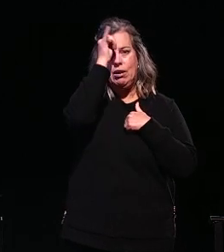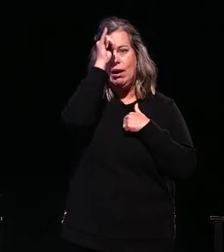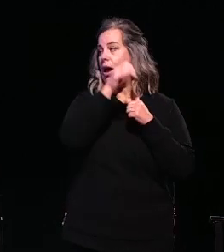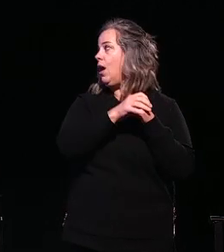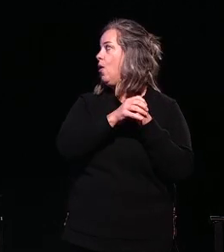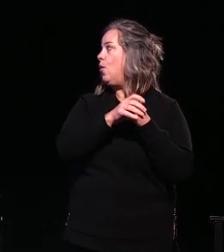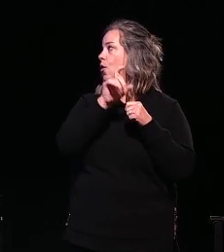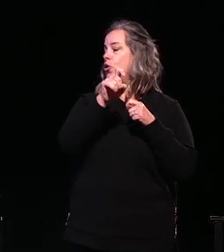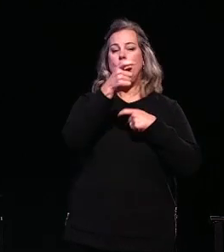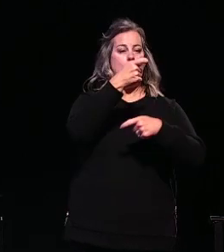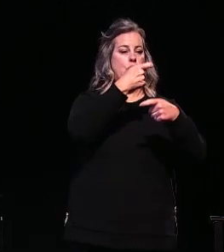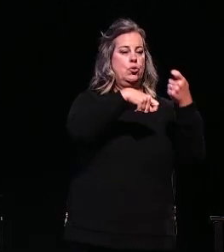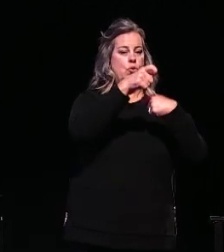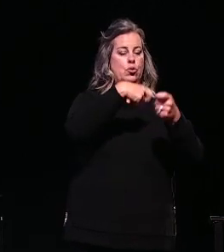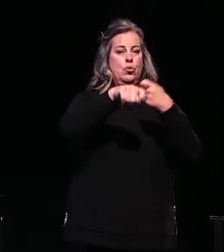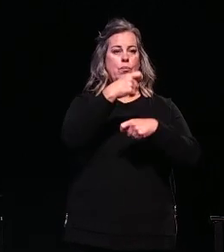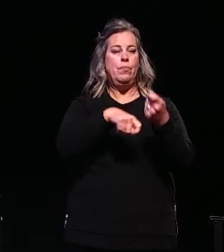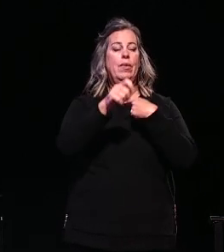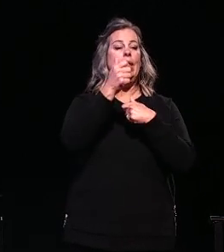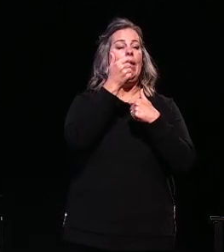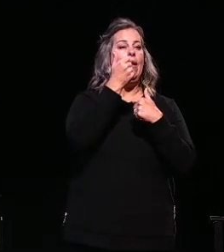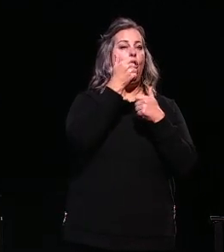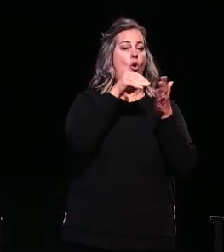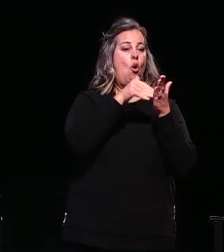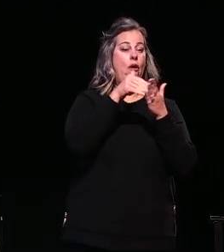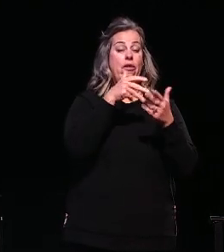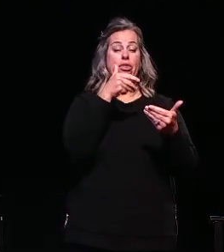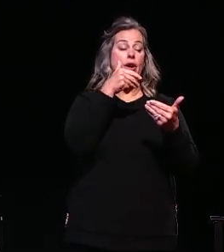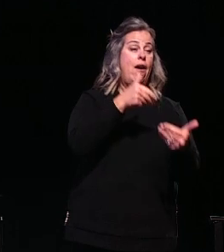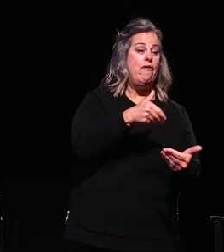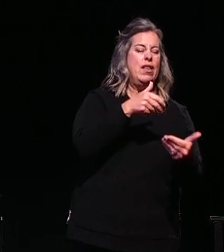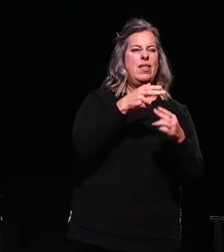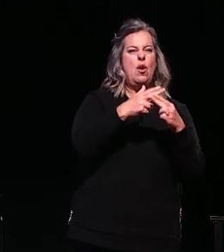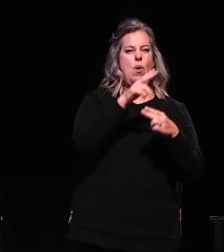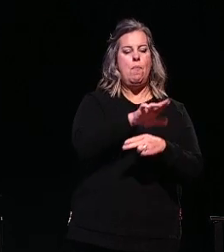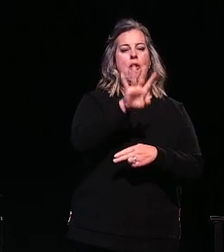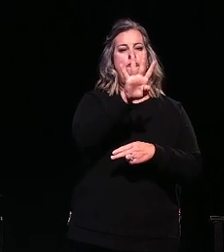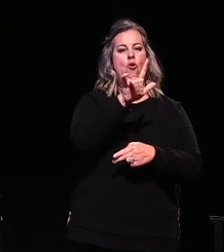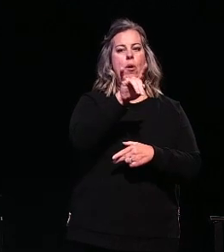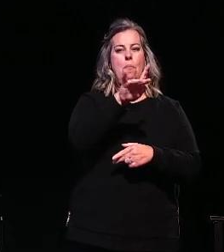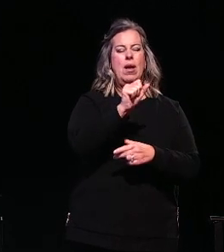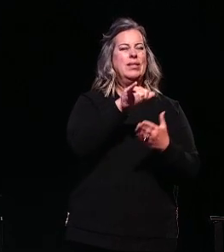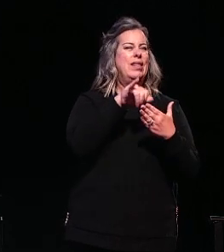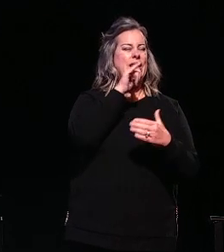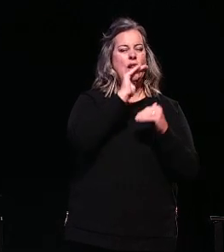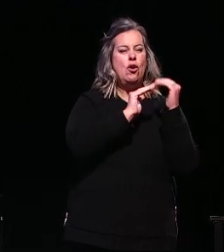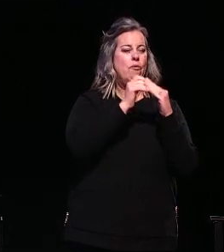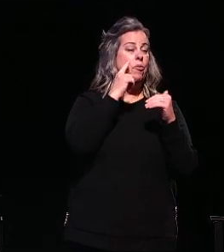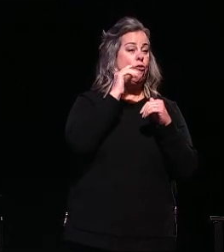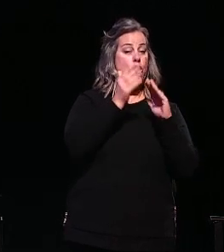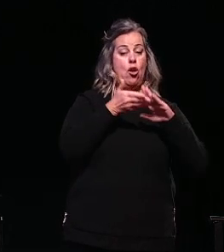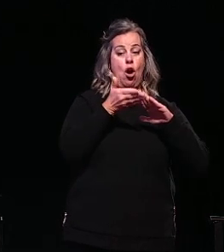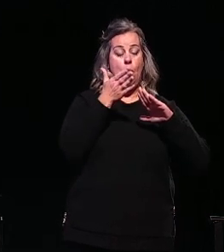that need to be changed every five to ten thousand preps. They're heavy weighing in at around four pounds which is uncomfortable for the operator